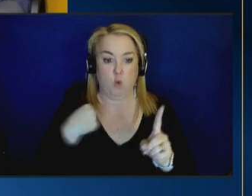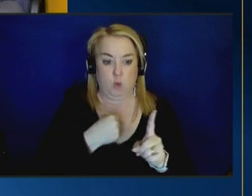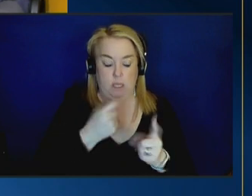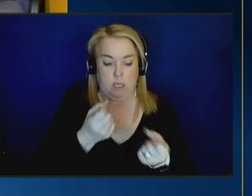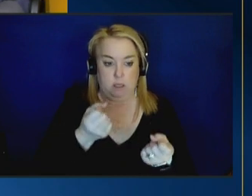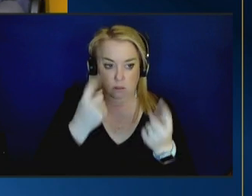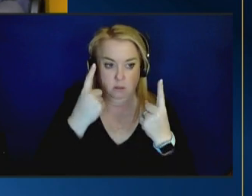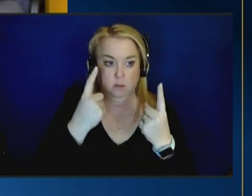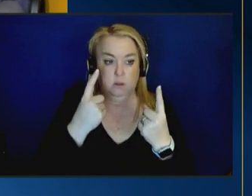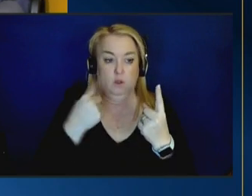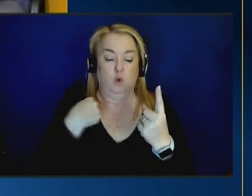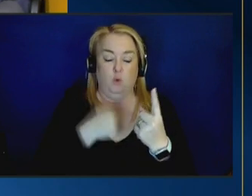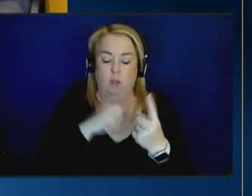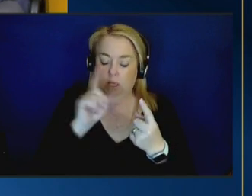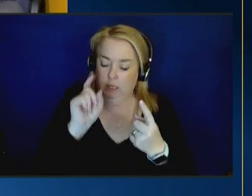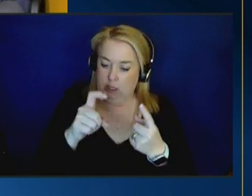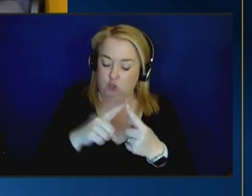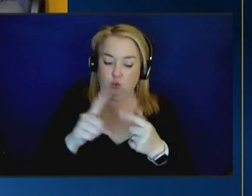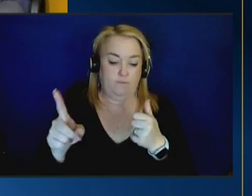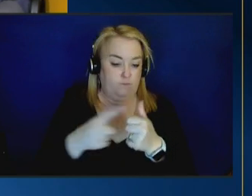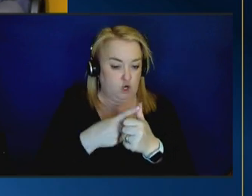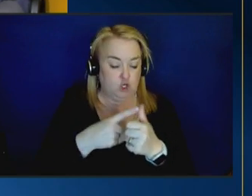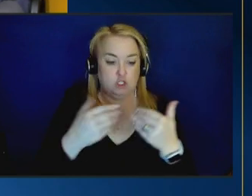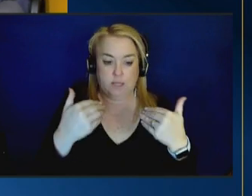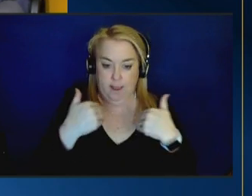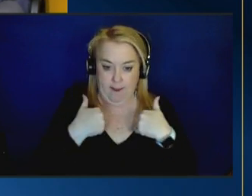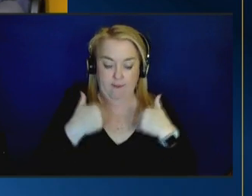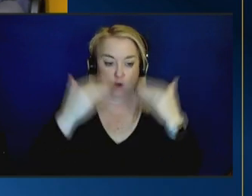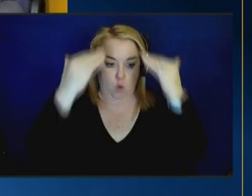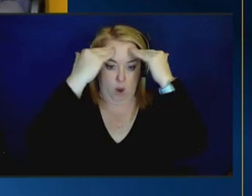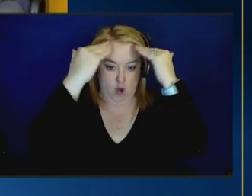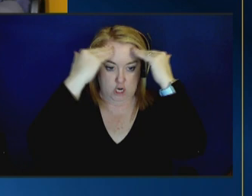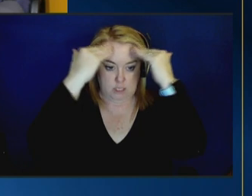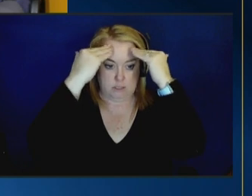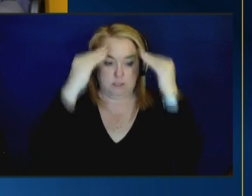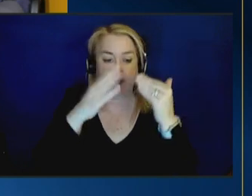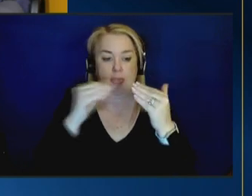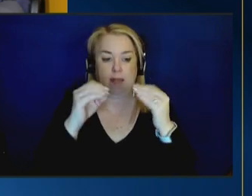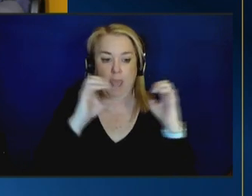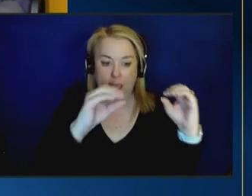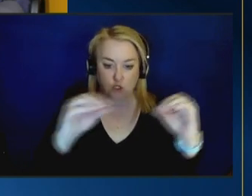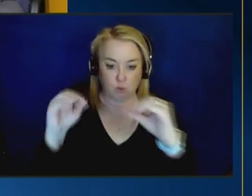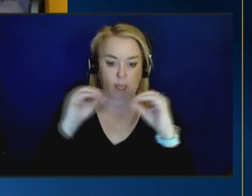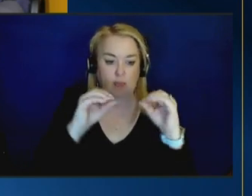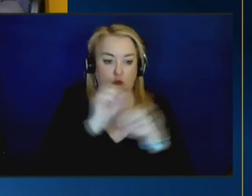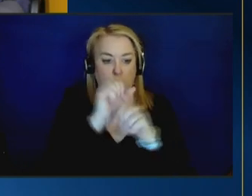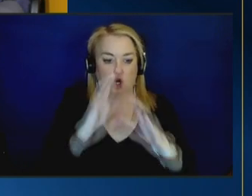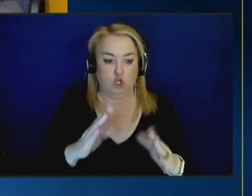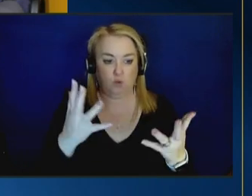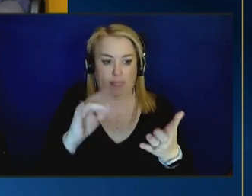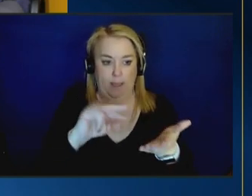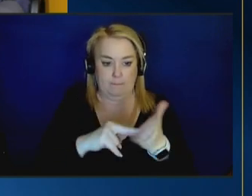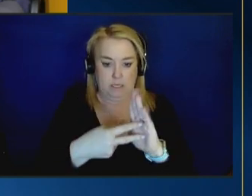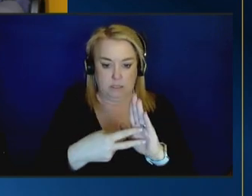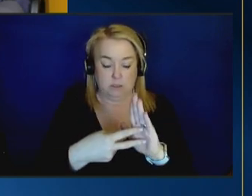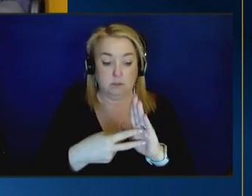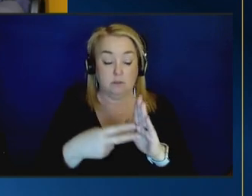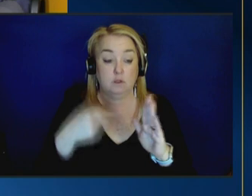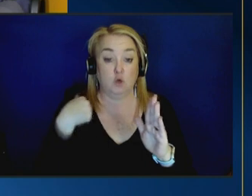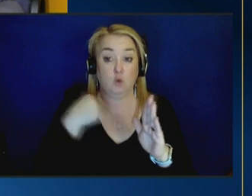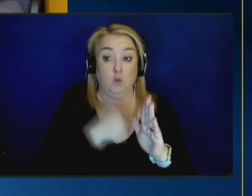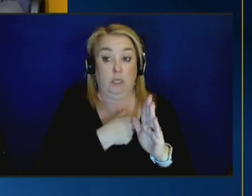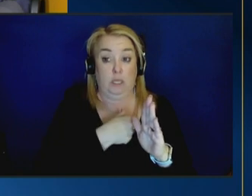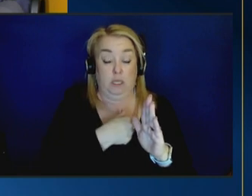first raise the awareness and educate our workers on what that means and when we look at the data which has been